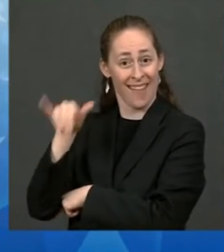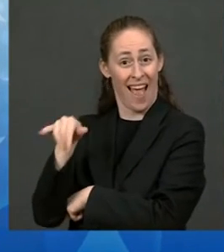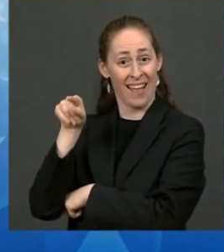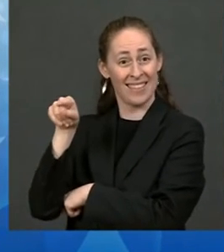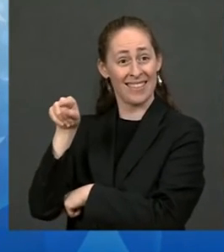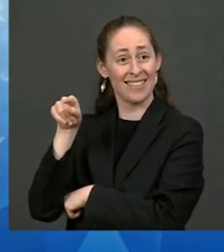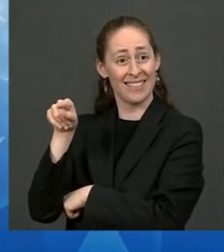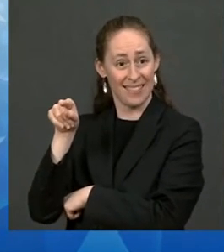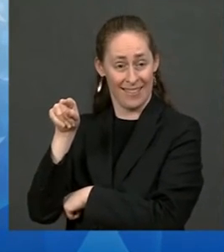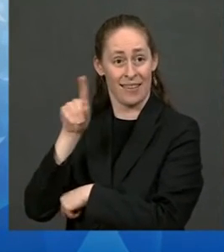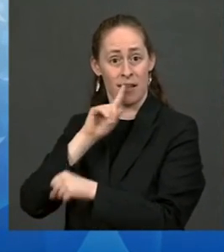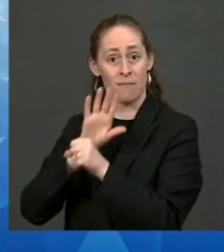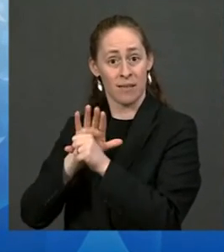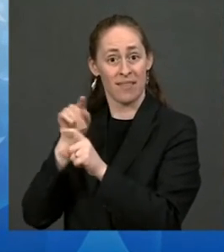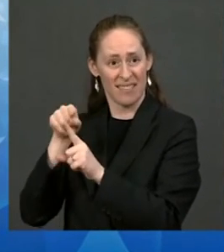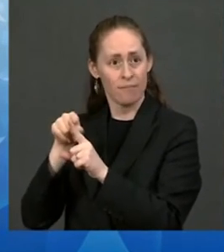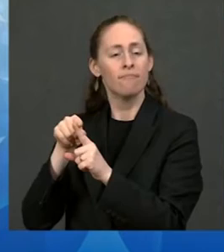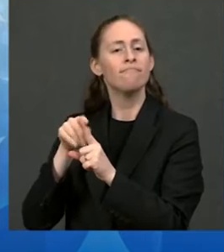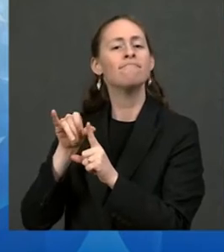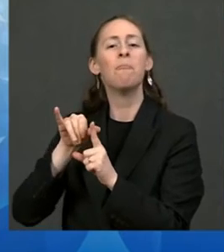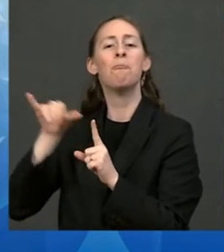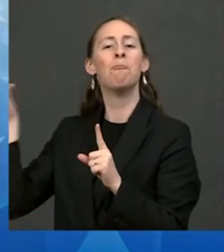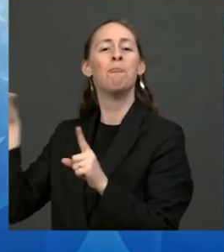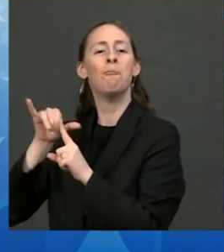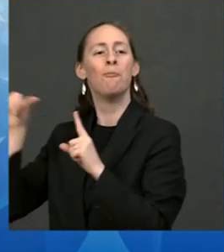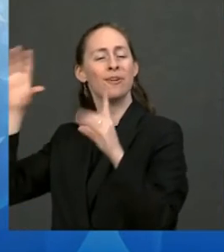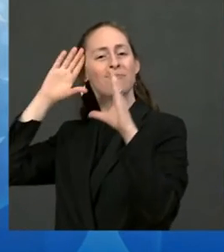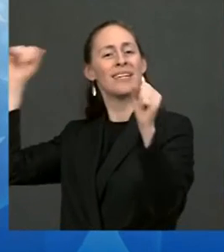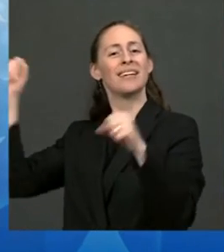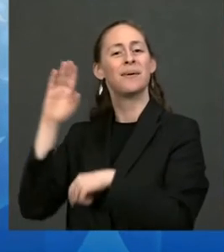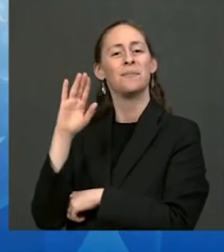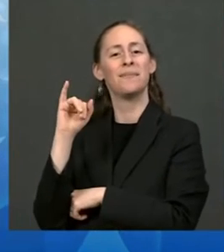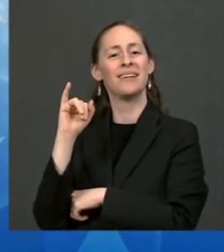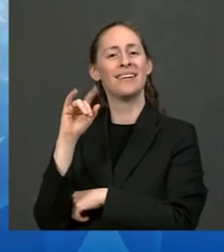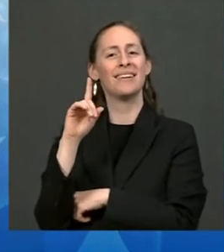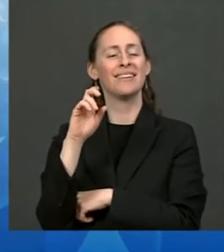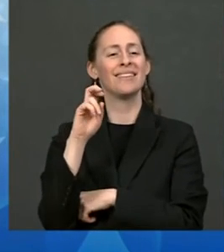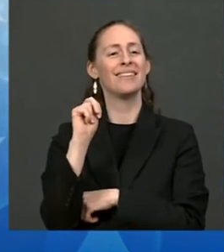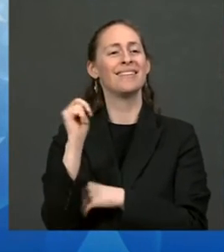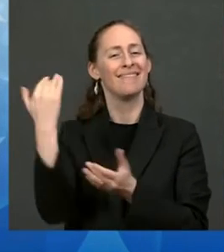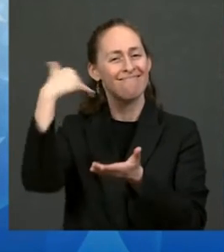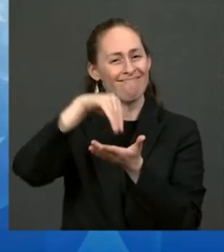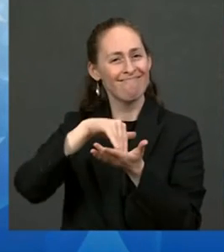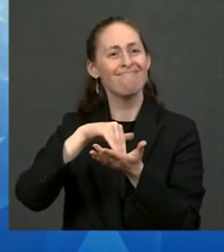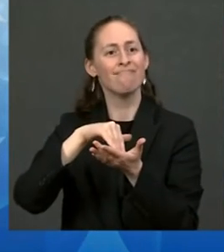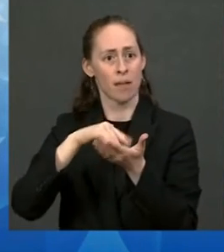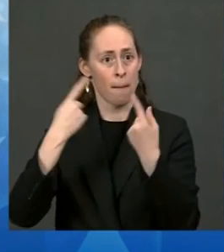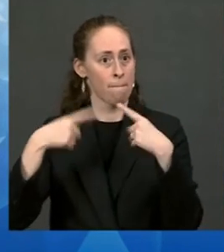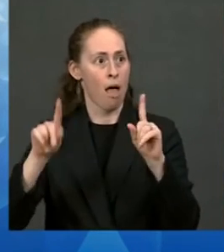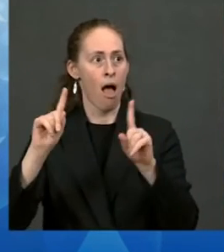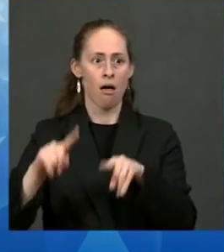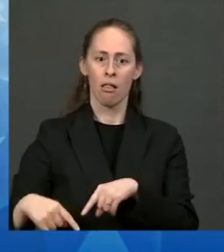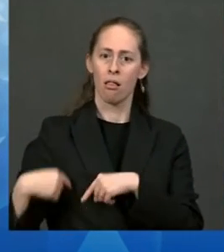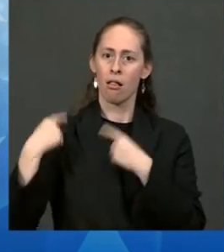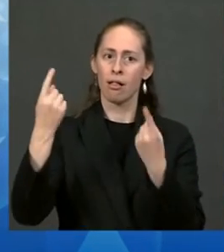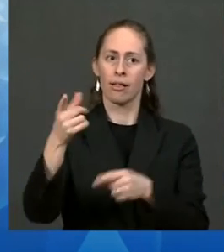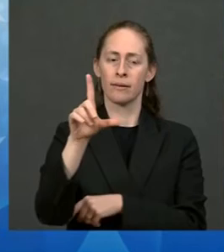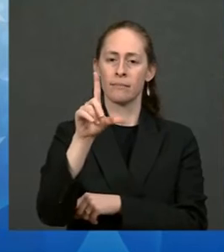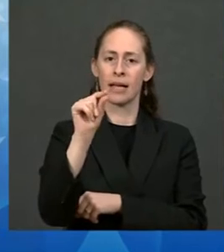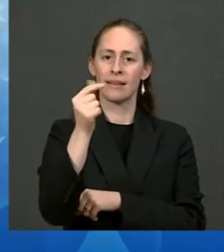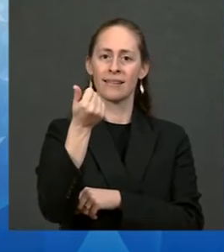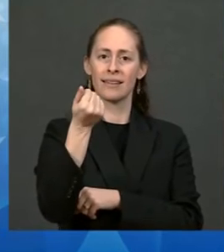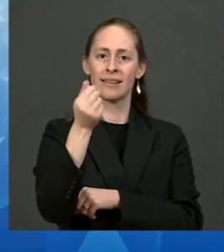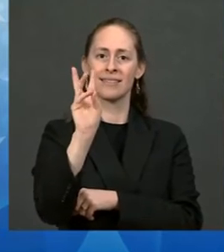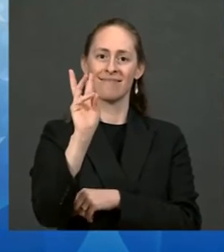Biden reconvenes this summit today for the first time since 2016. It is with that same